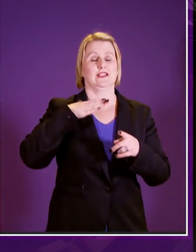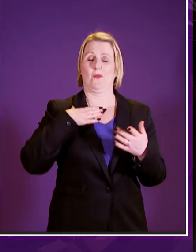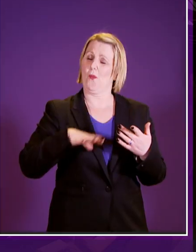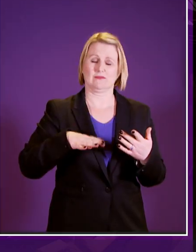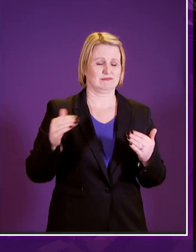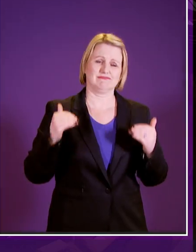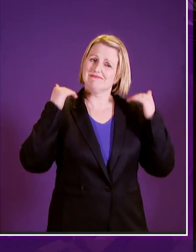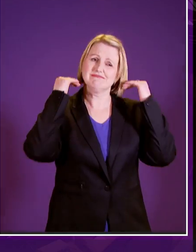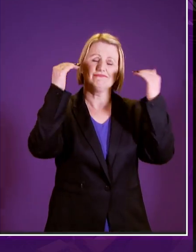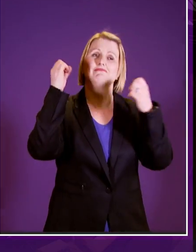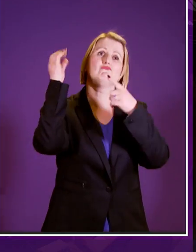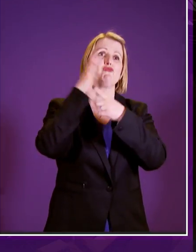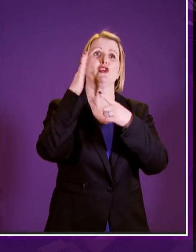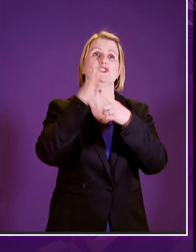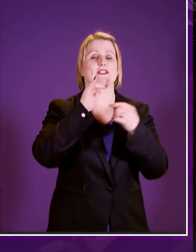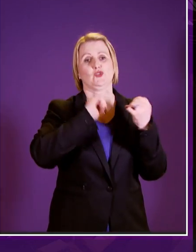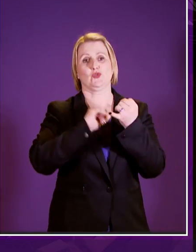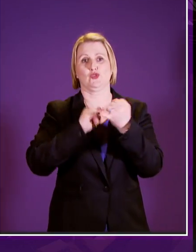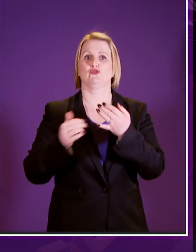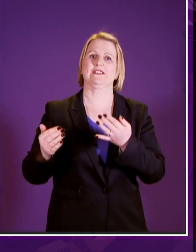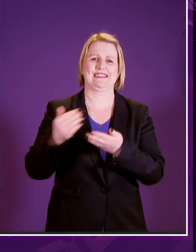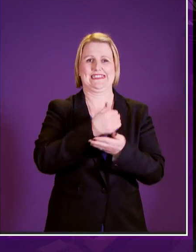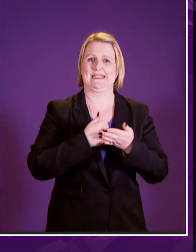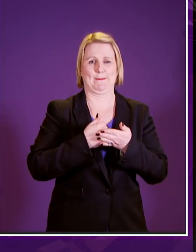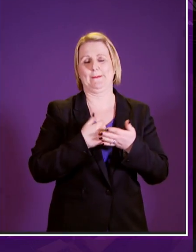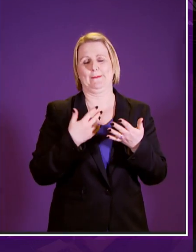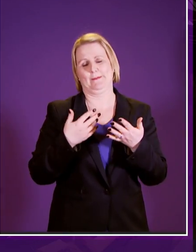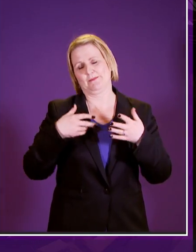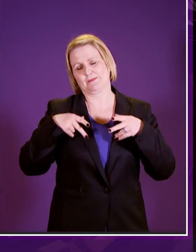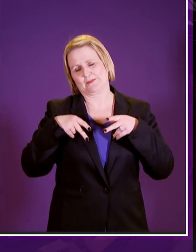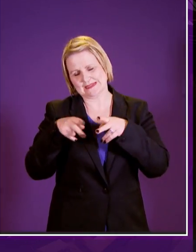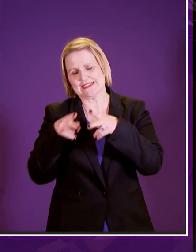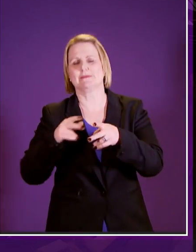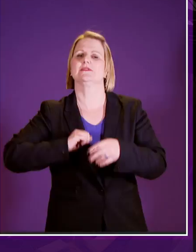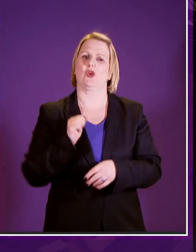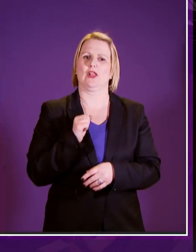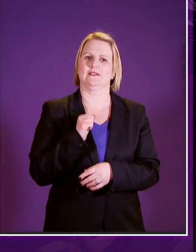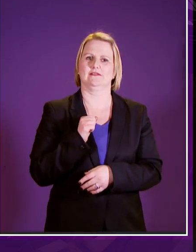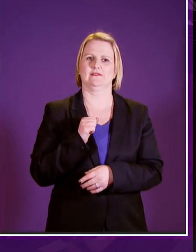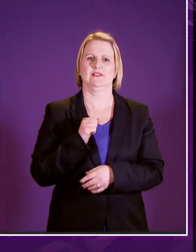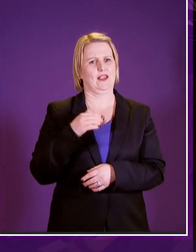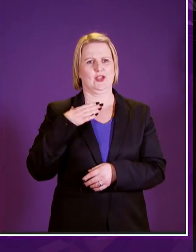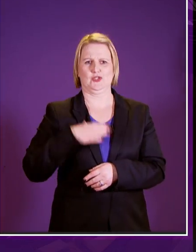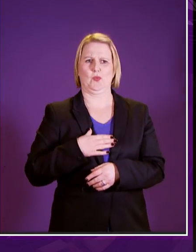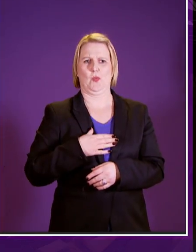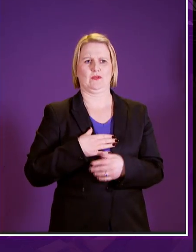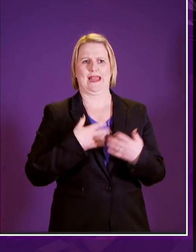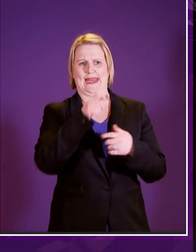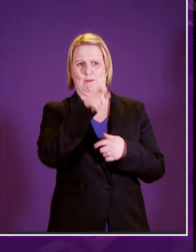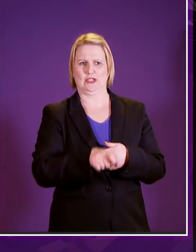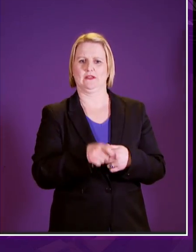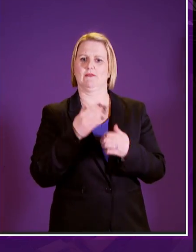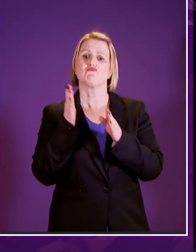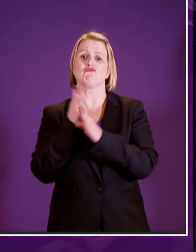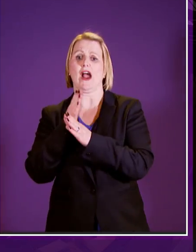social security system in scotland and we will not require anyone to undertake an assessment delivered by the private sector